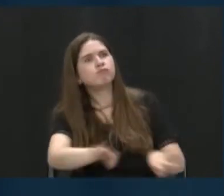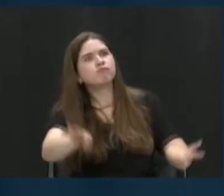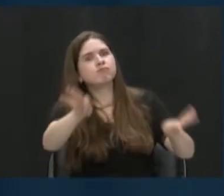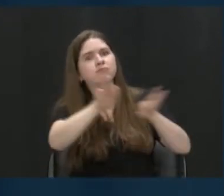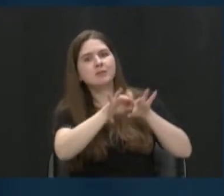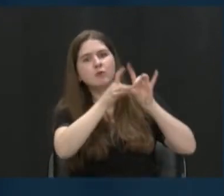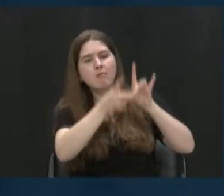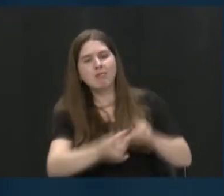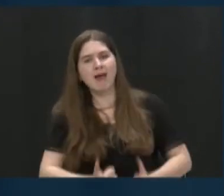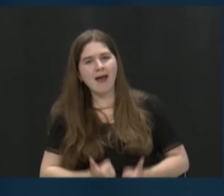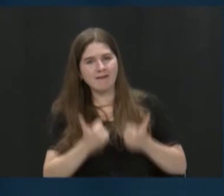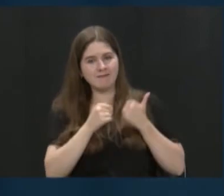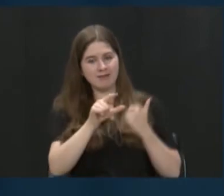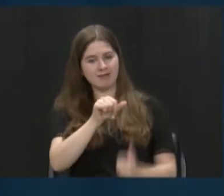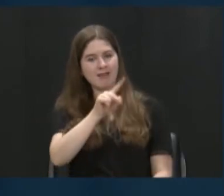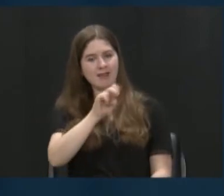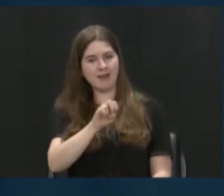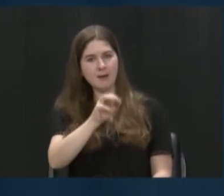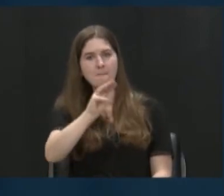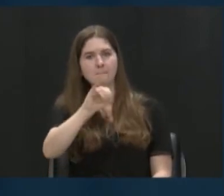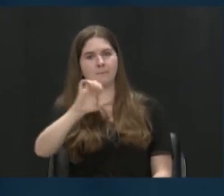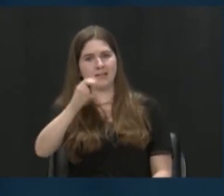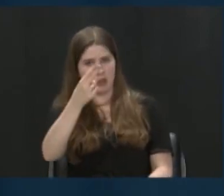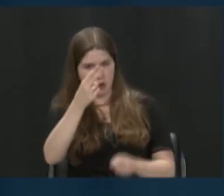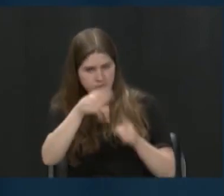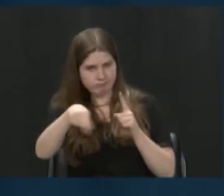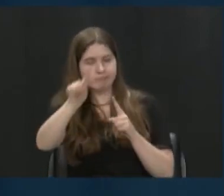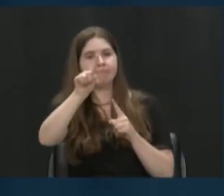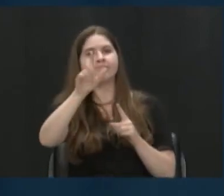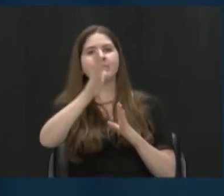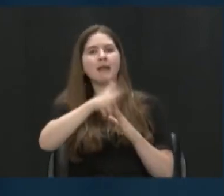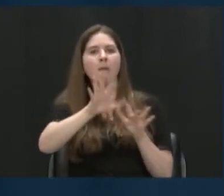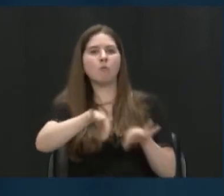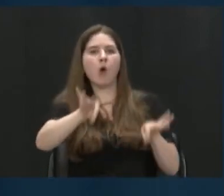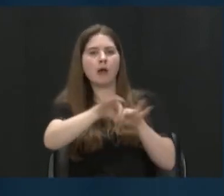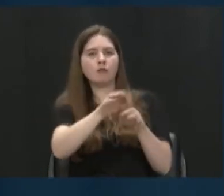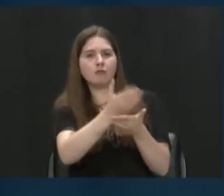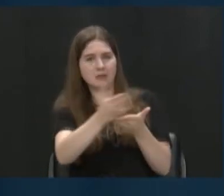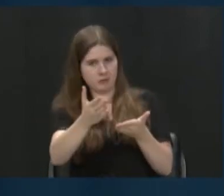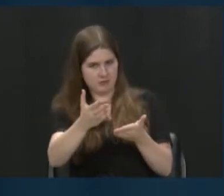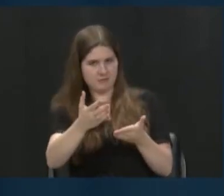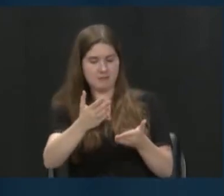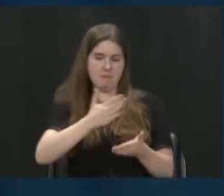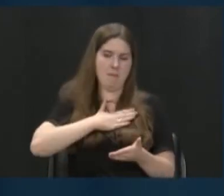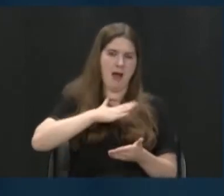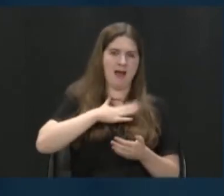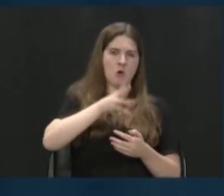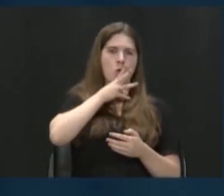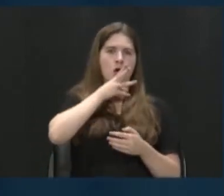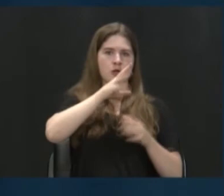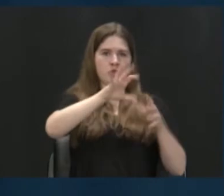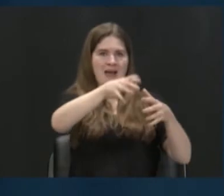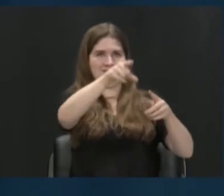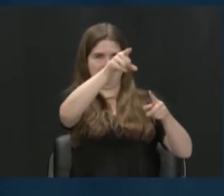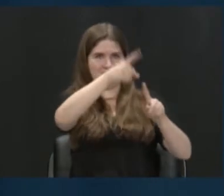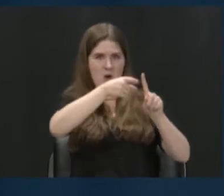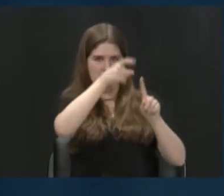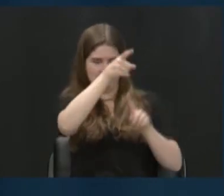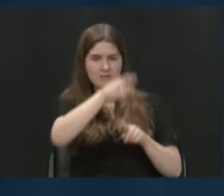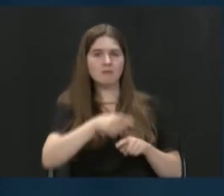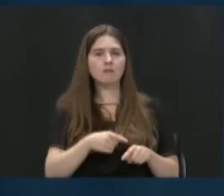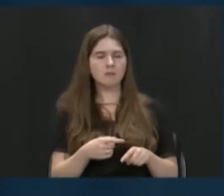that, like, Lake Michigan is one of the most important, like, resources we have because that's where my watershed is. Mm-hmm.